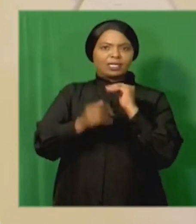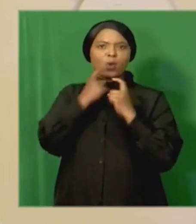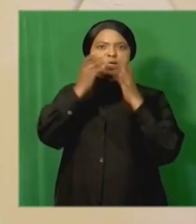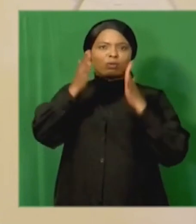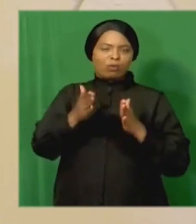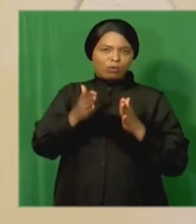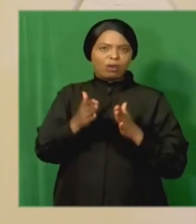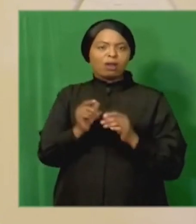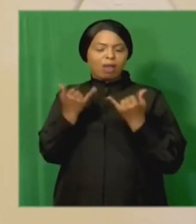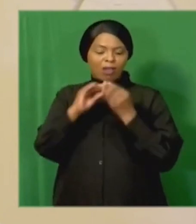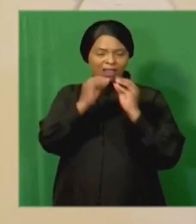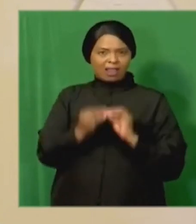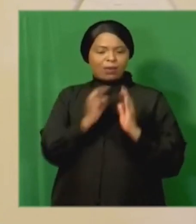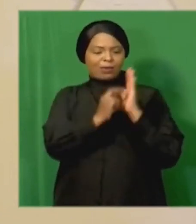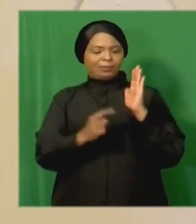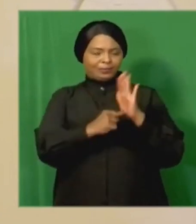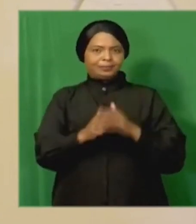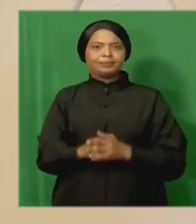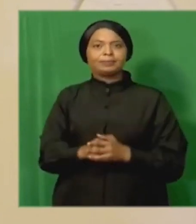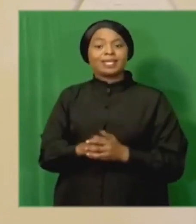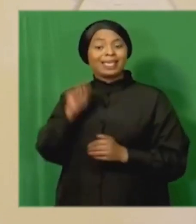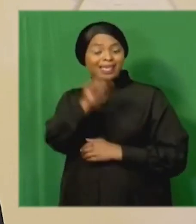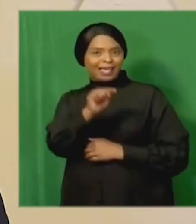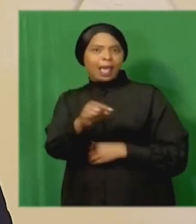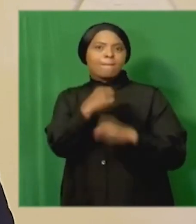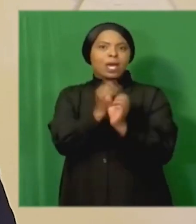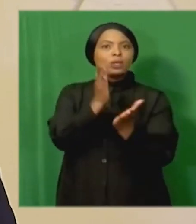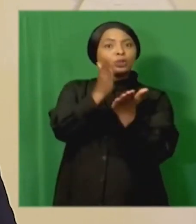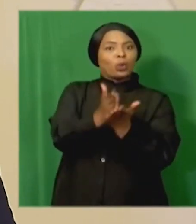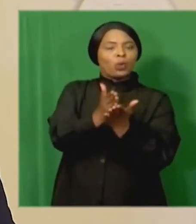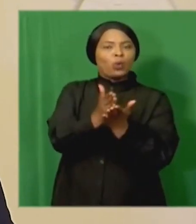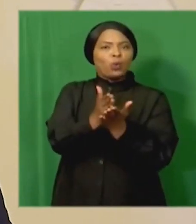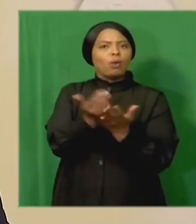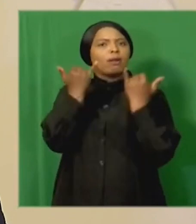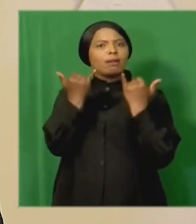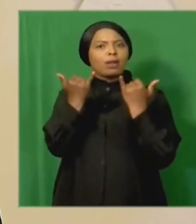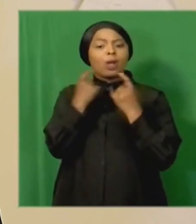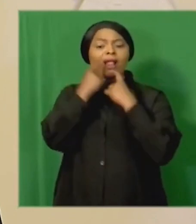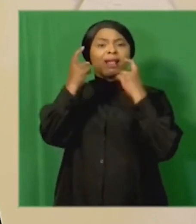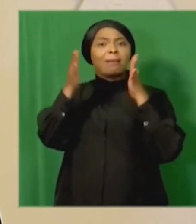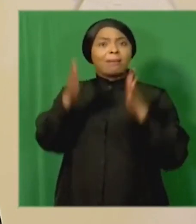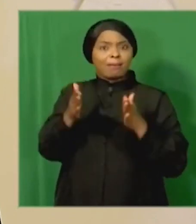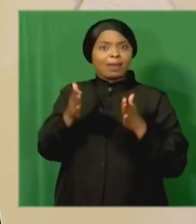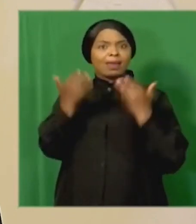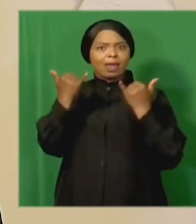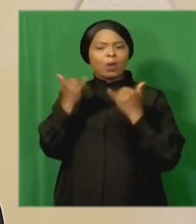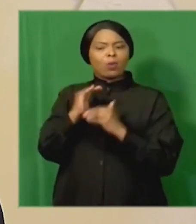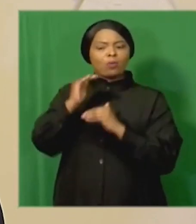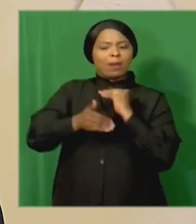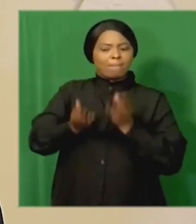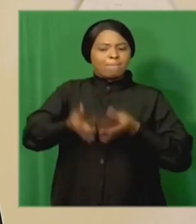whistleblowers this this will ensure among others that whistleblowers receive the